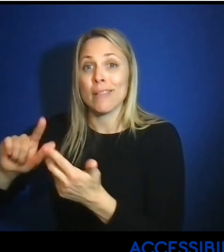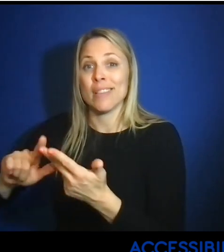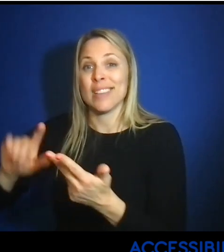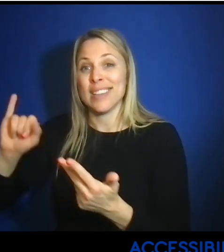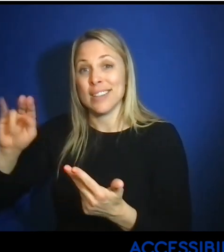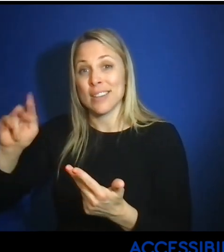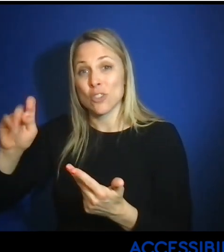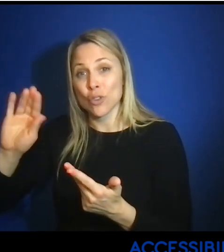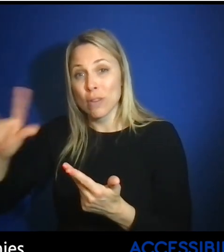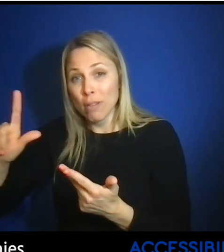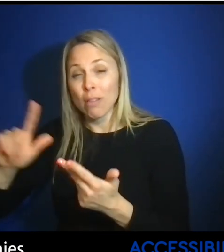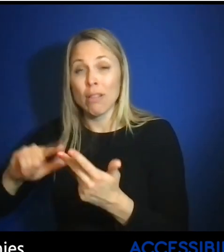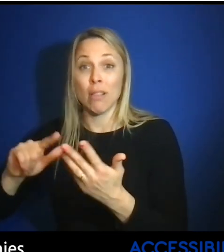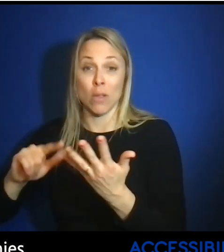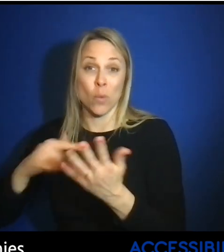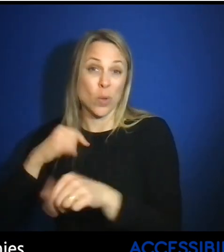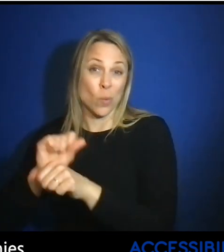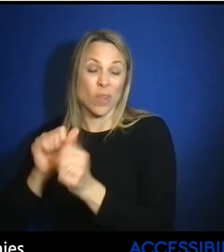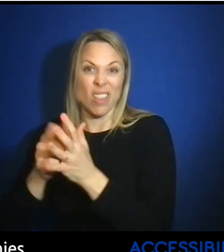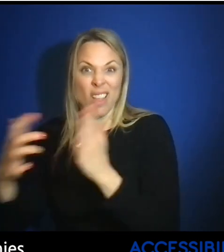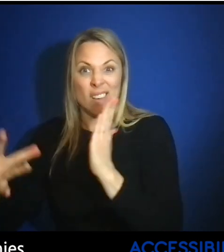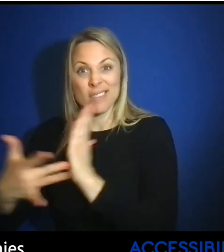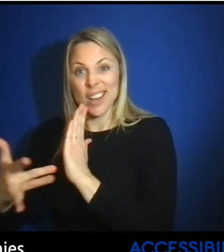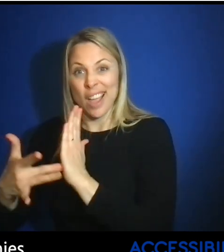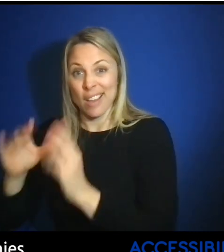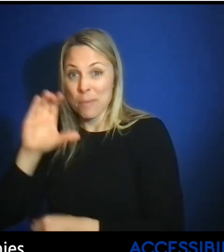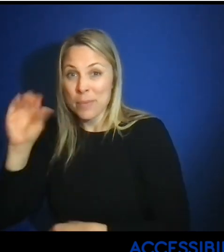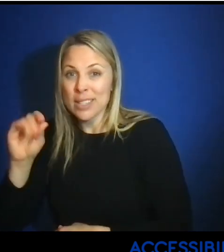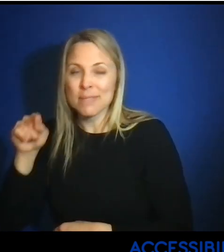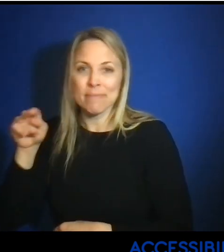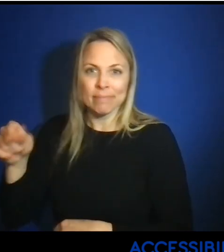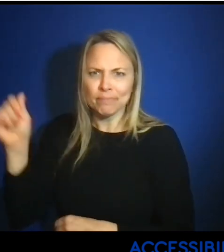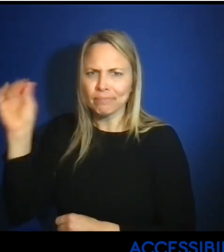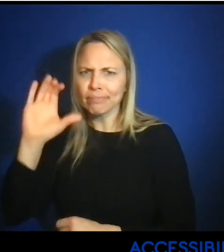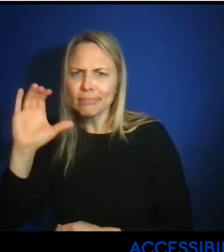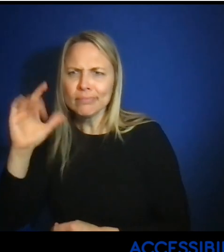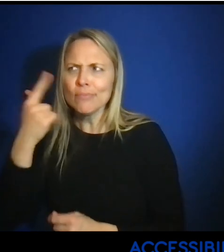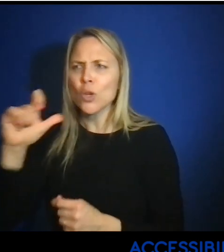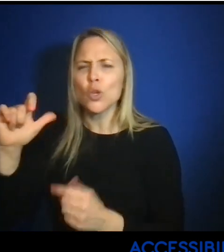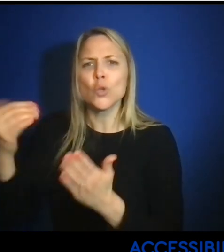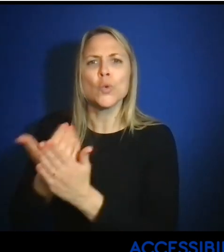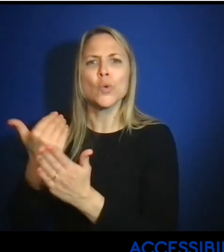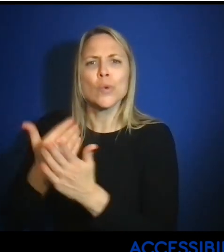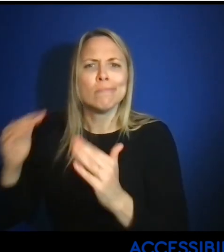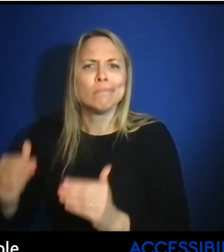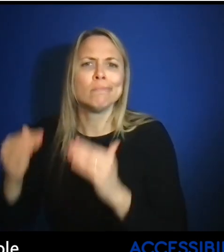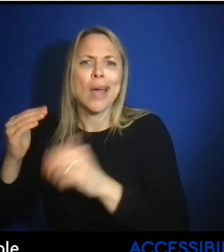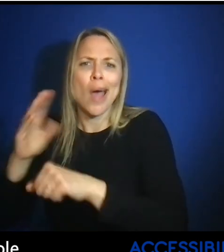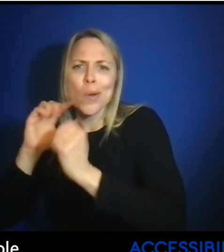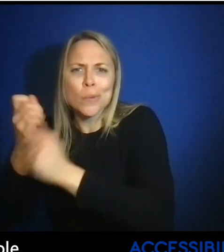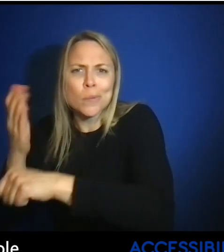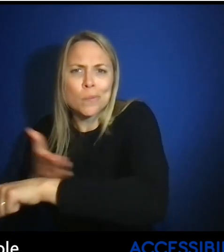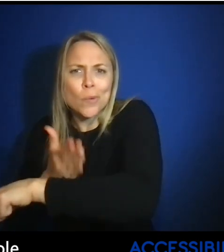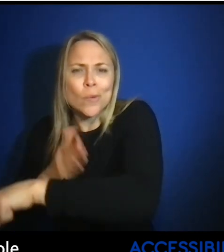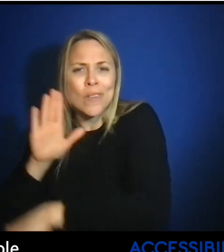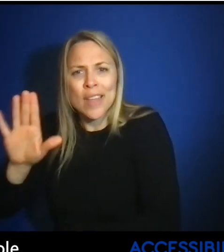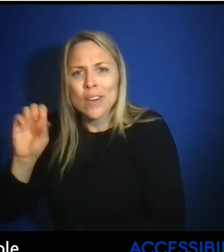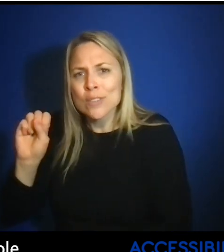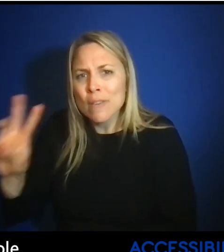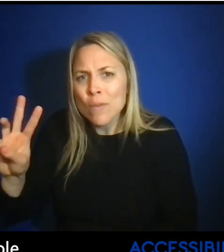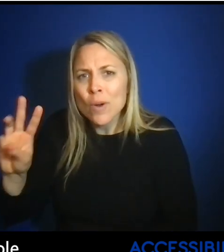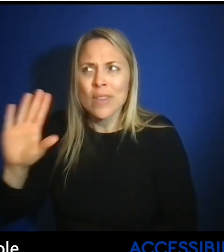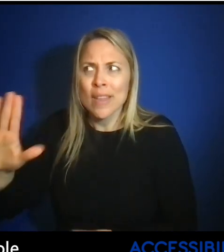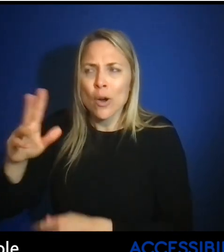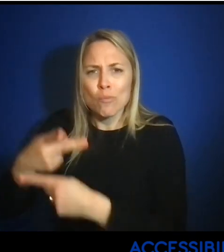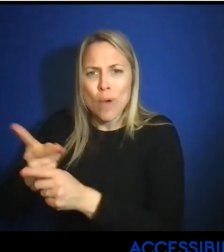industrial. We work with a lot of tech companies that are looking for their new advancement of software or products